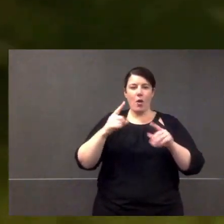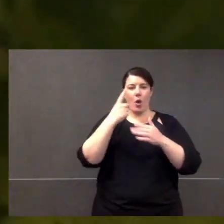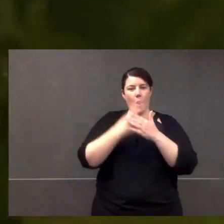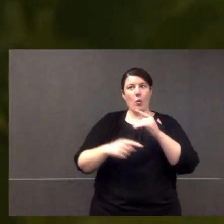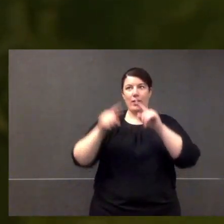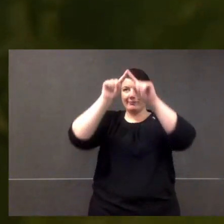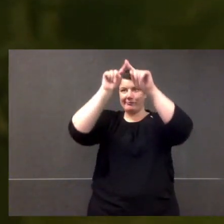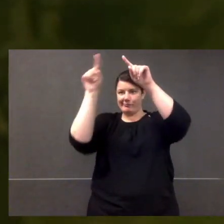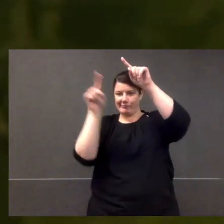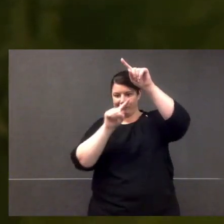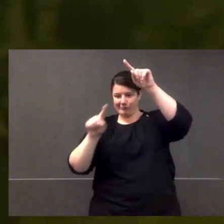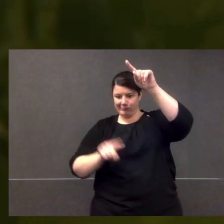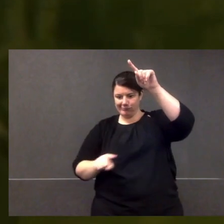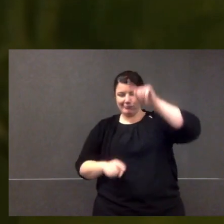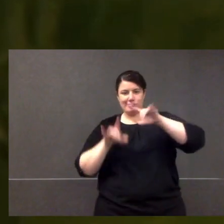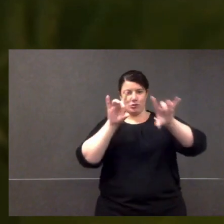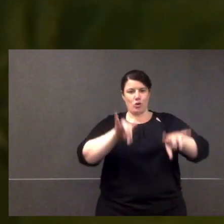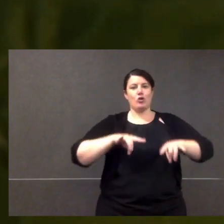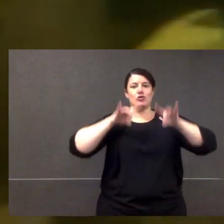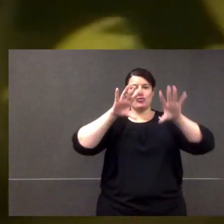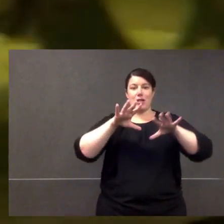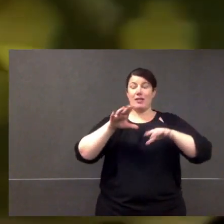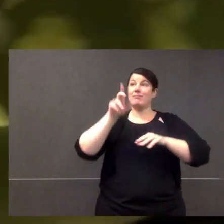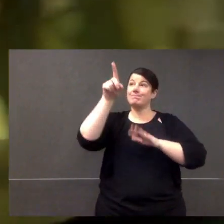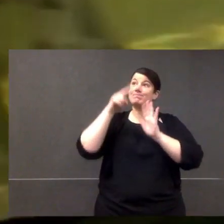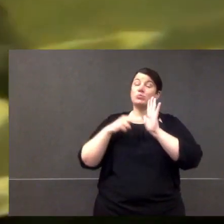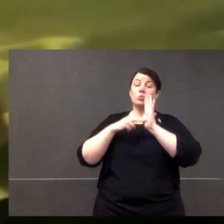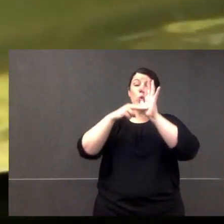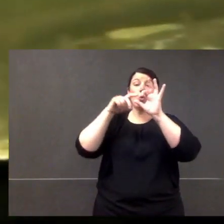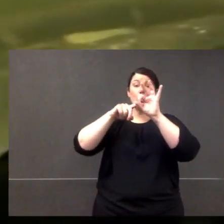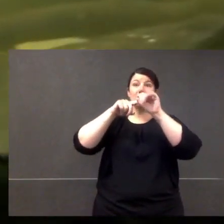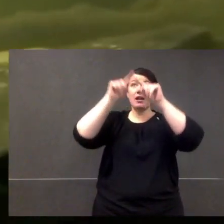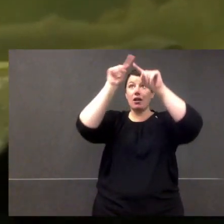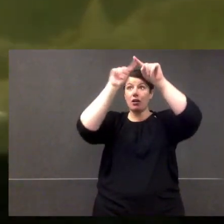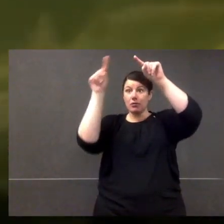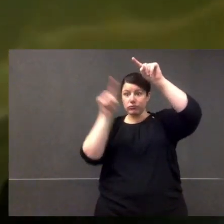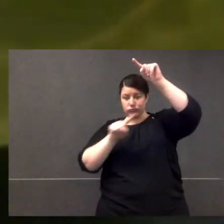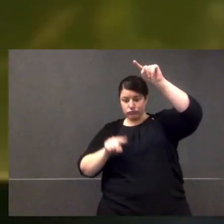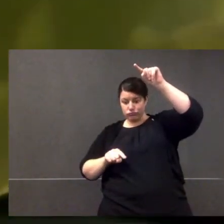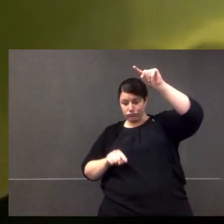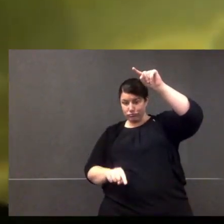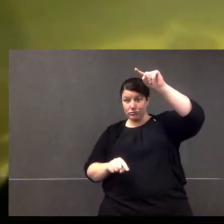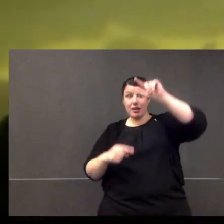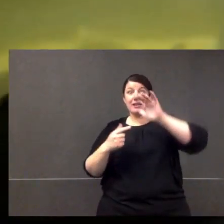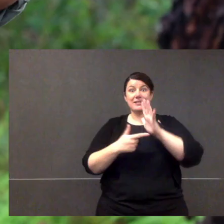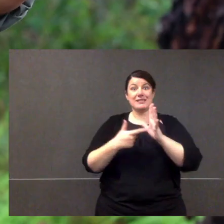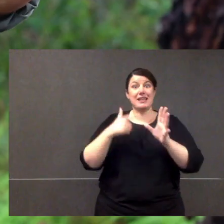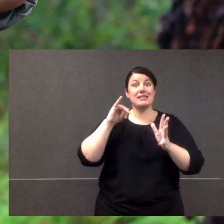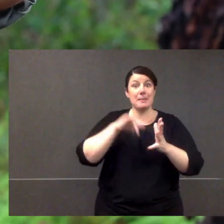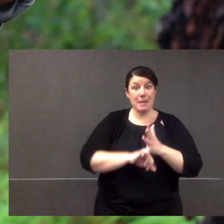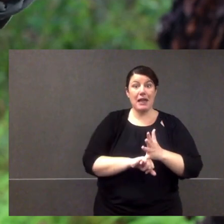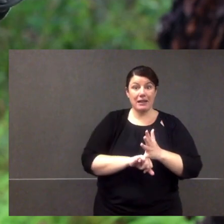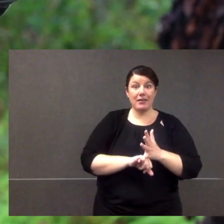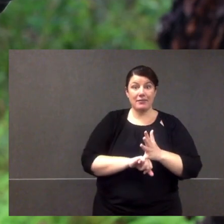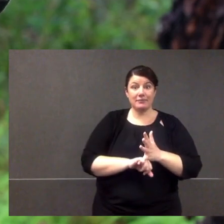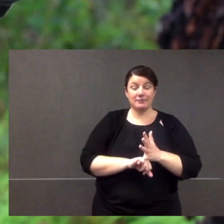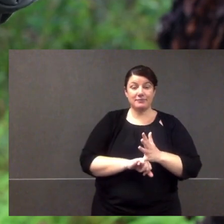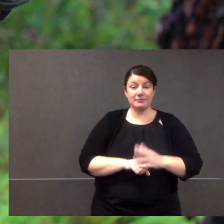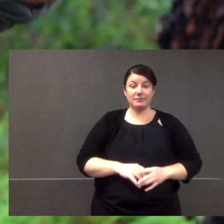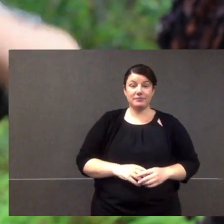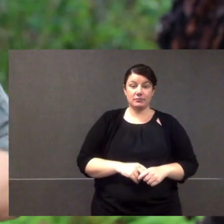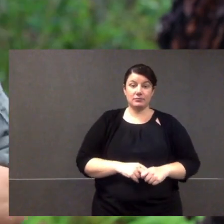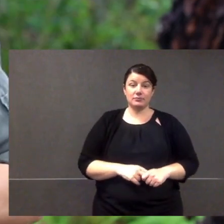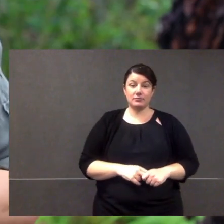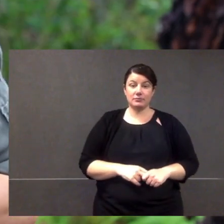Now they live along the Great Dividing Range that runs the entire distance of Eastern Australia. They're found from North Queensland all